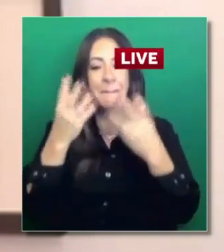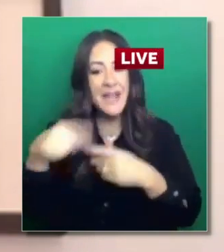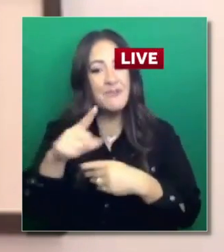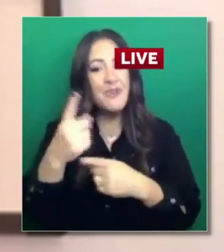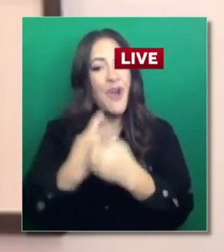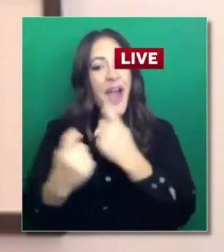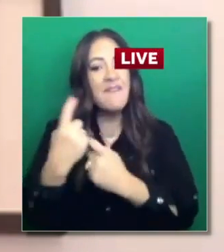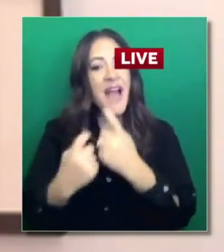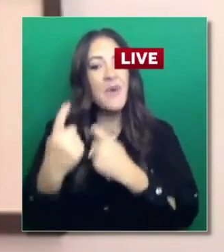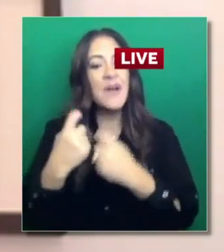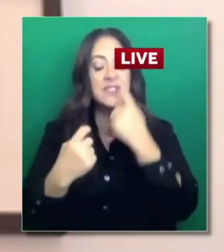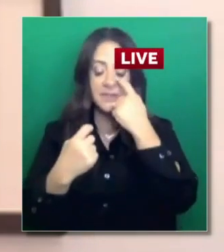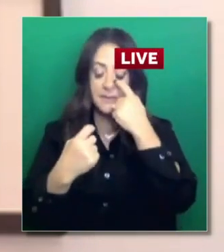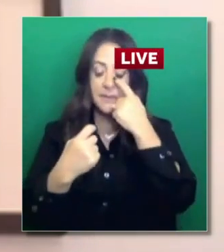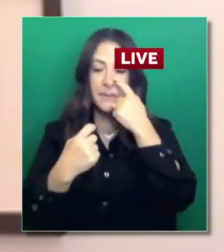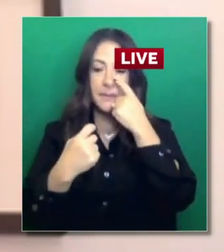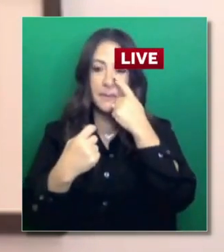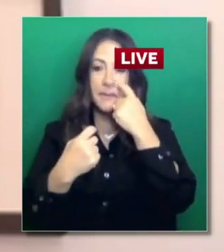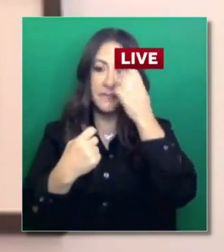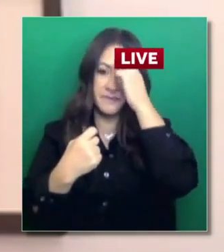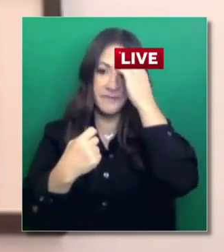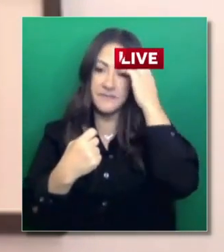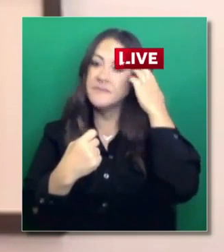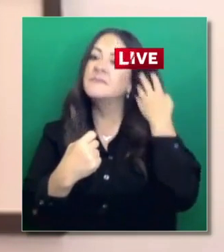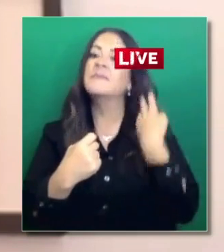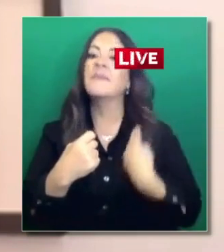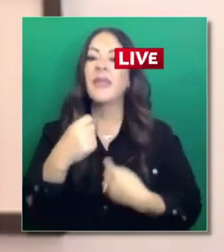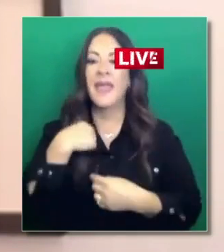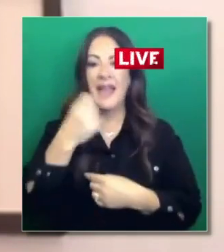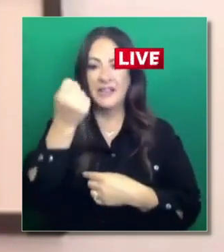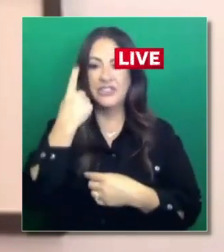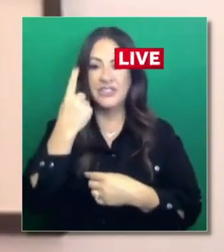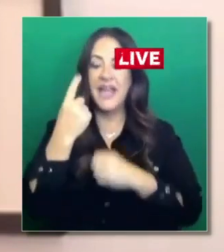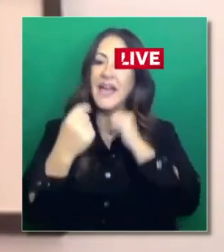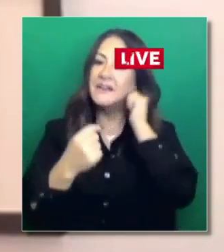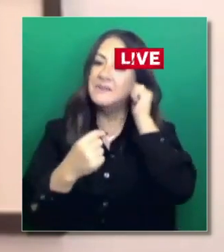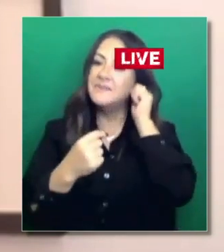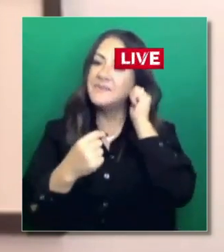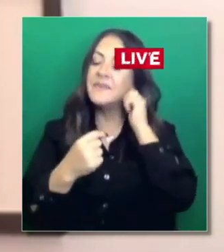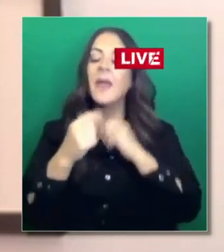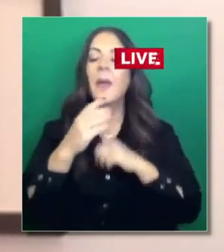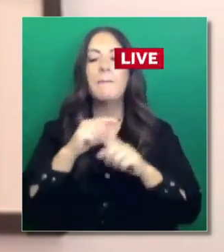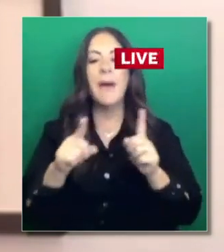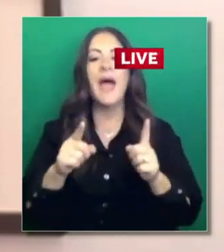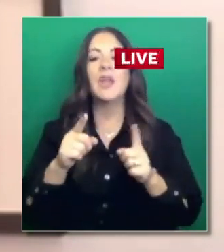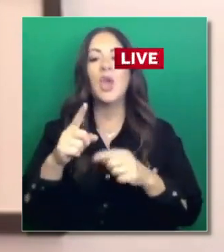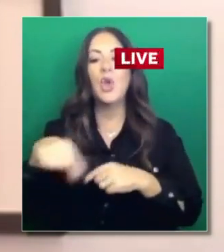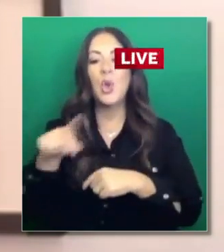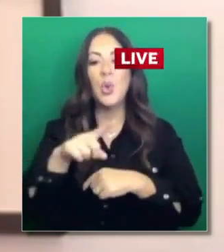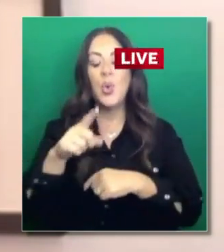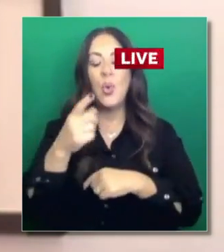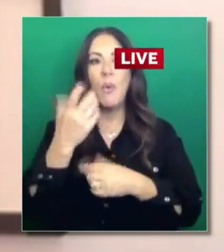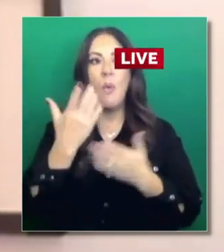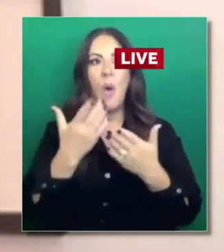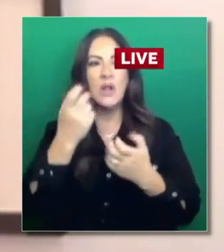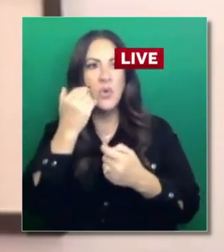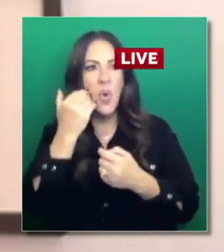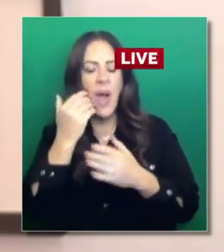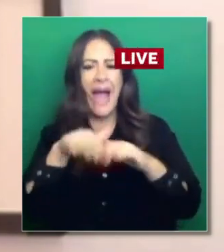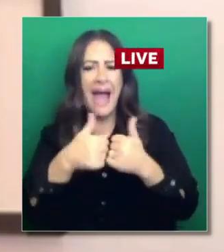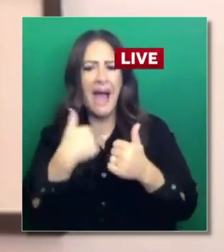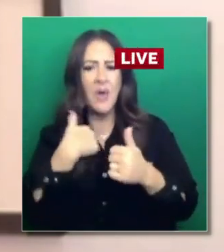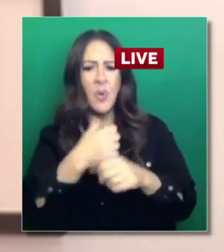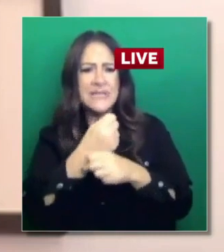simply just don't have the funding to get access to COVID testing. Many of them have questions about how do I safely open.